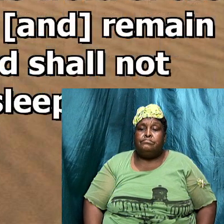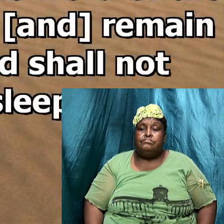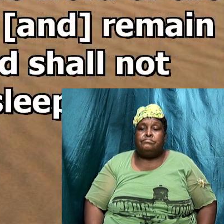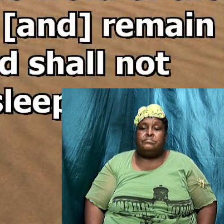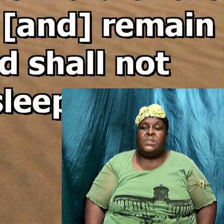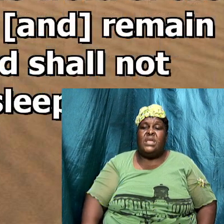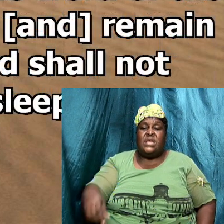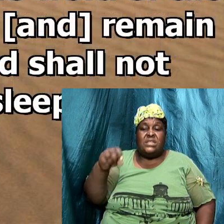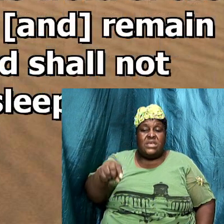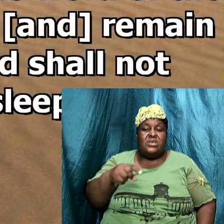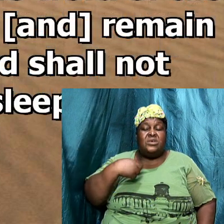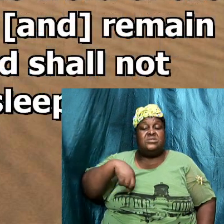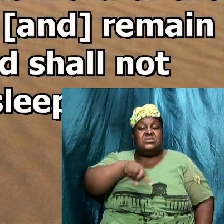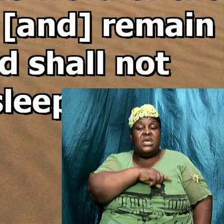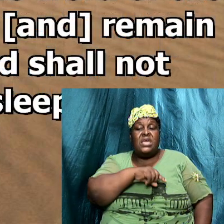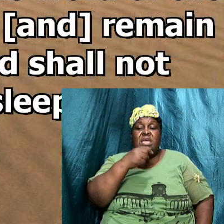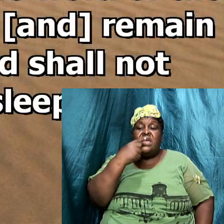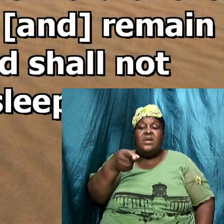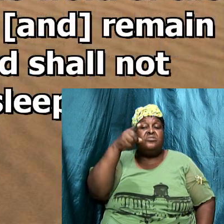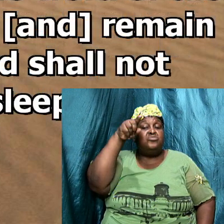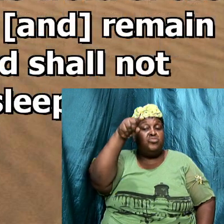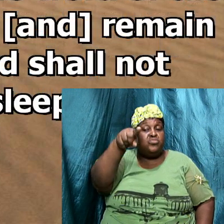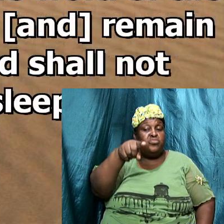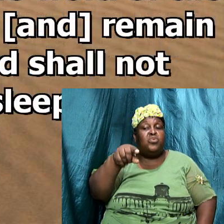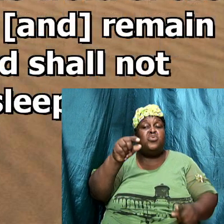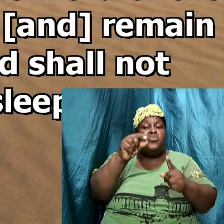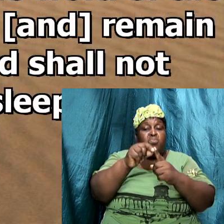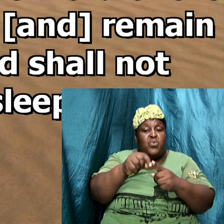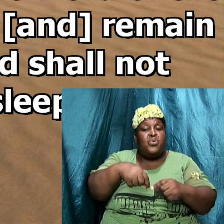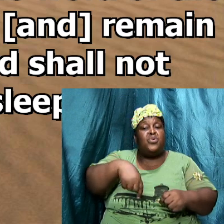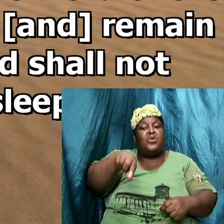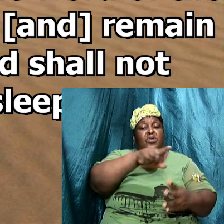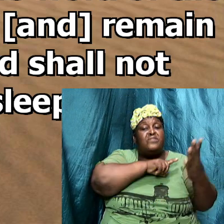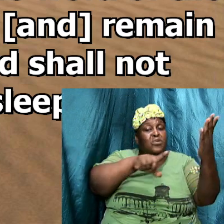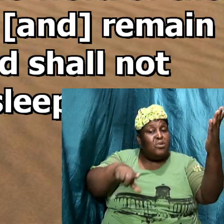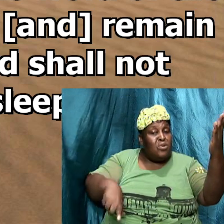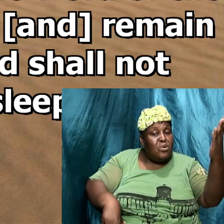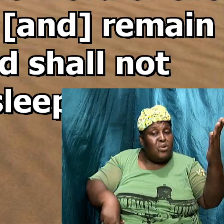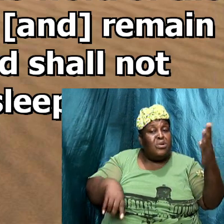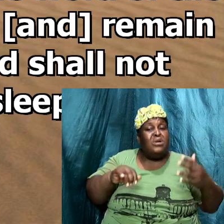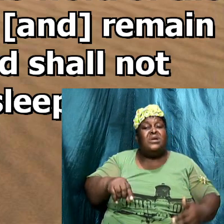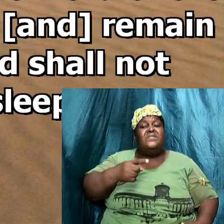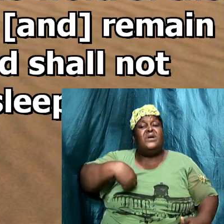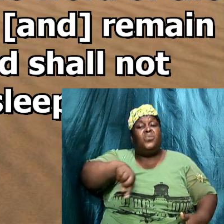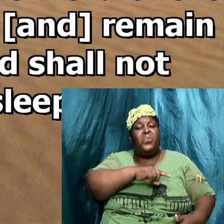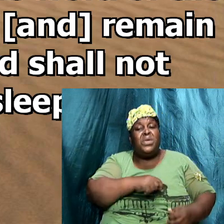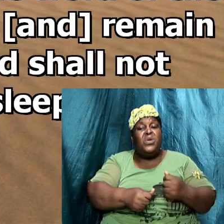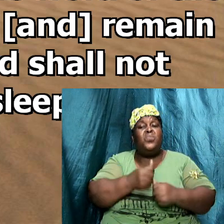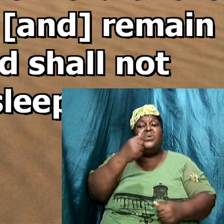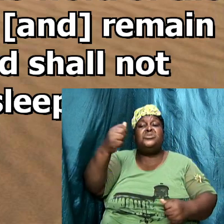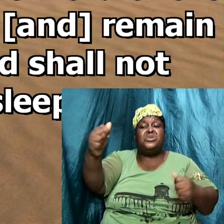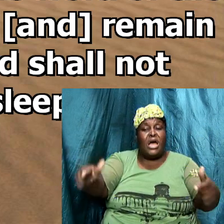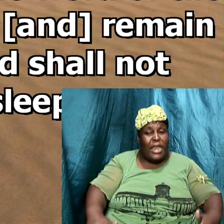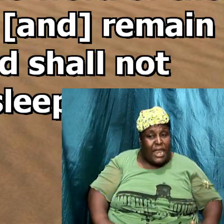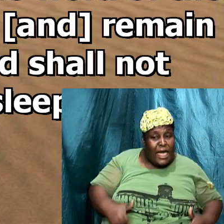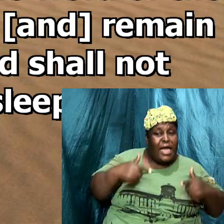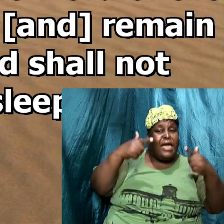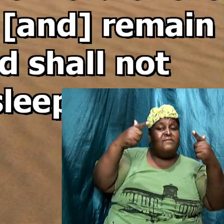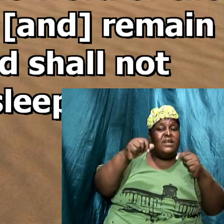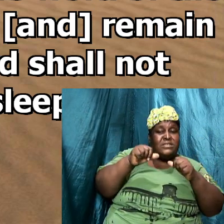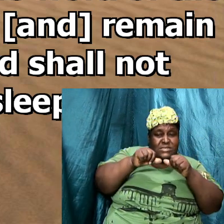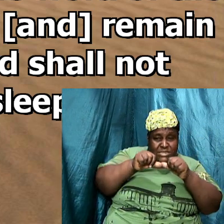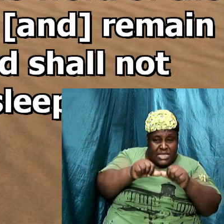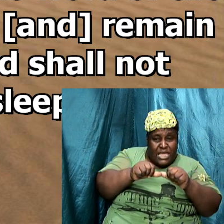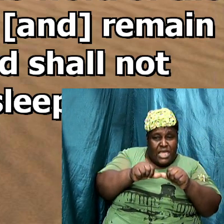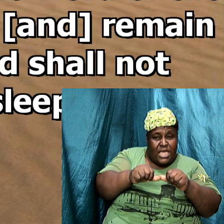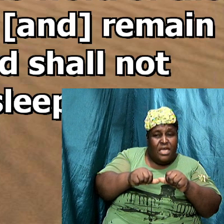for this we say unto you by the word of the Lord that we which are alive